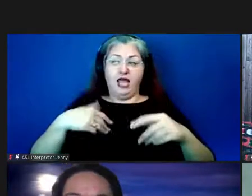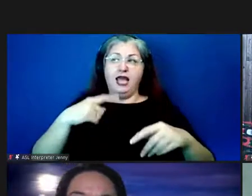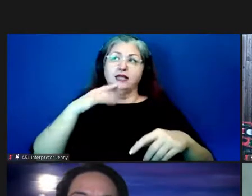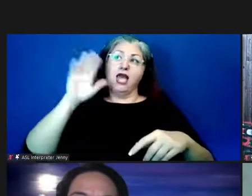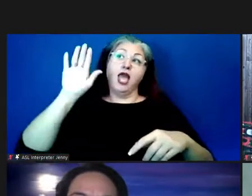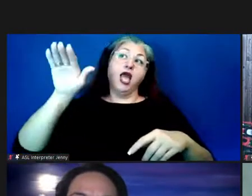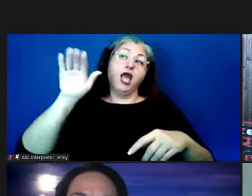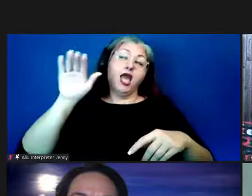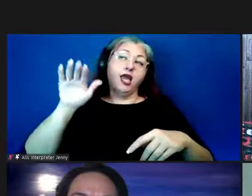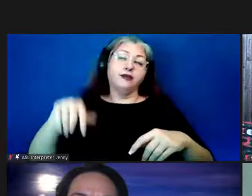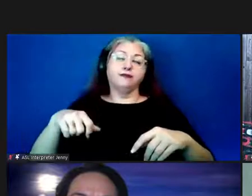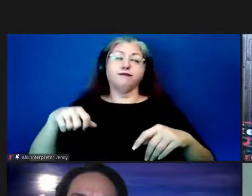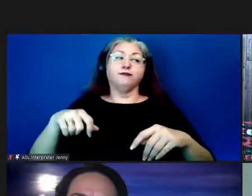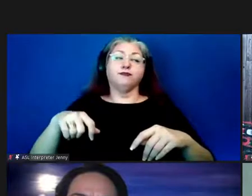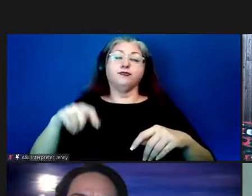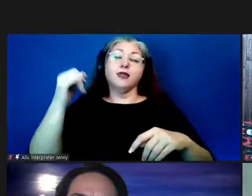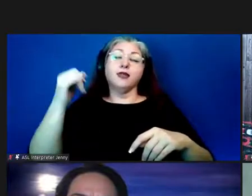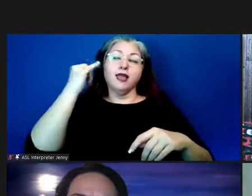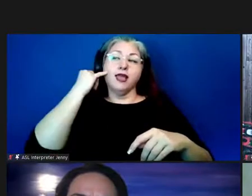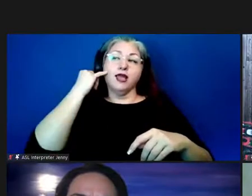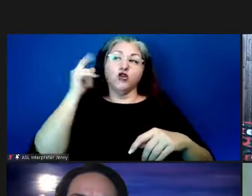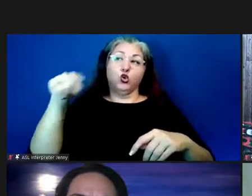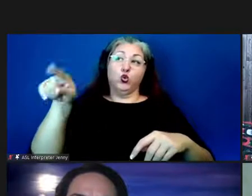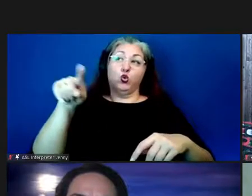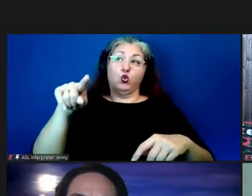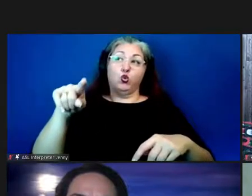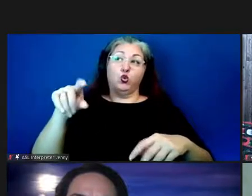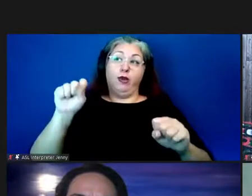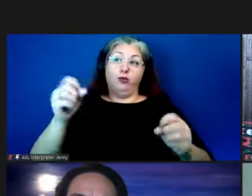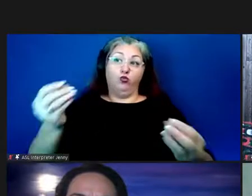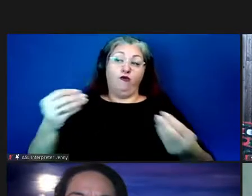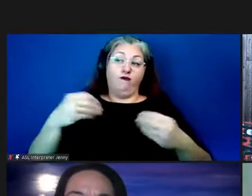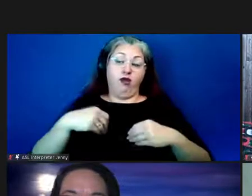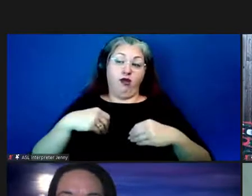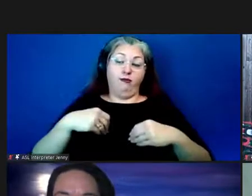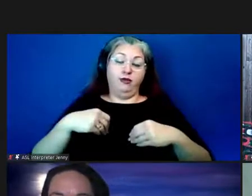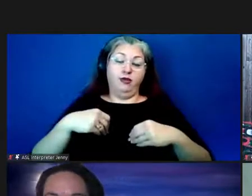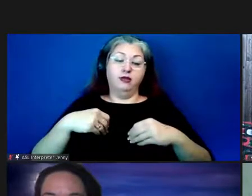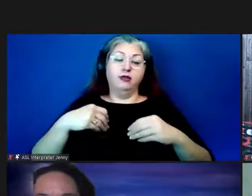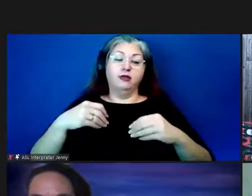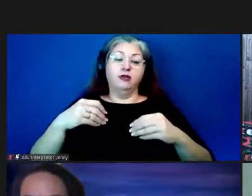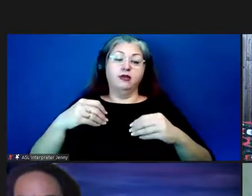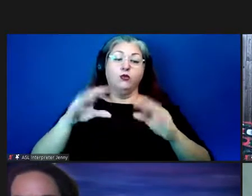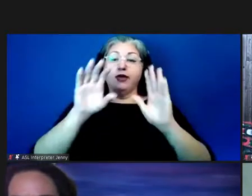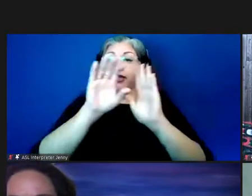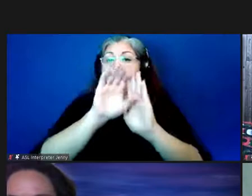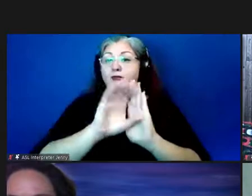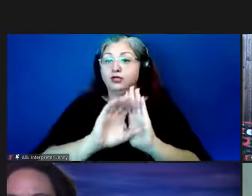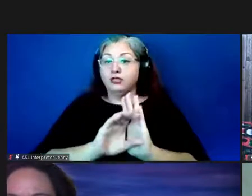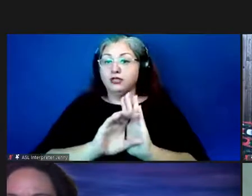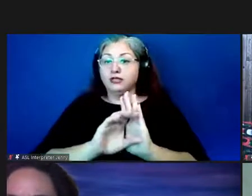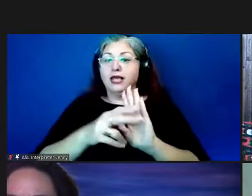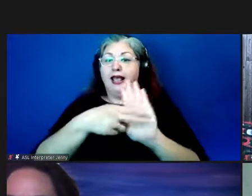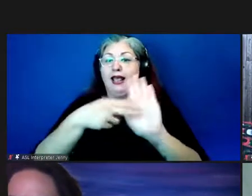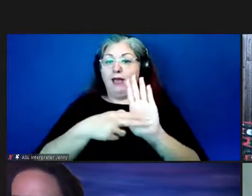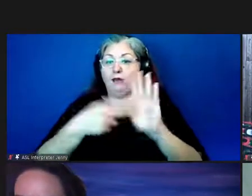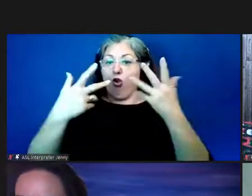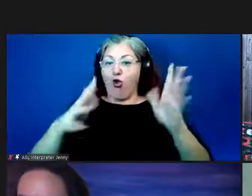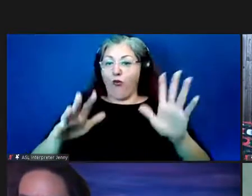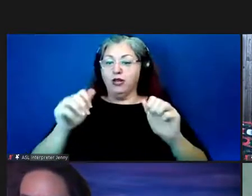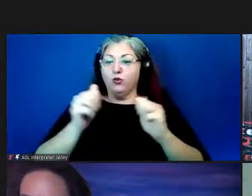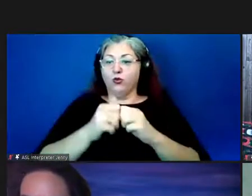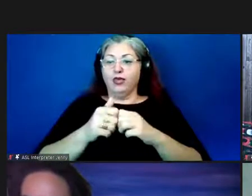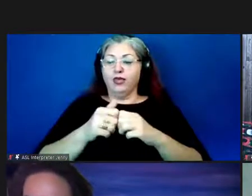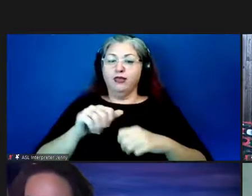hey if you guys could provide me with images labeled images of